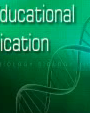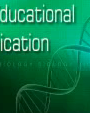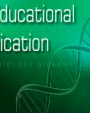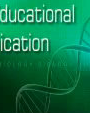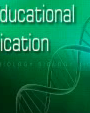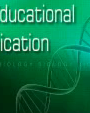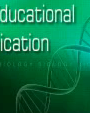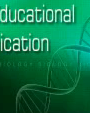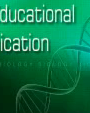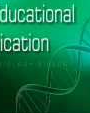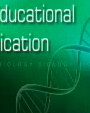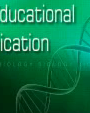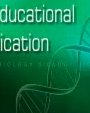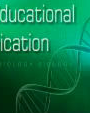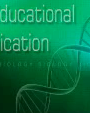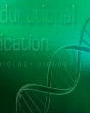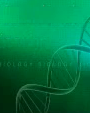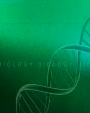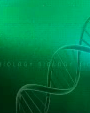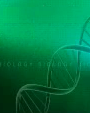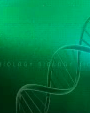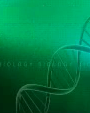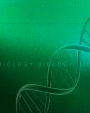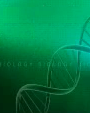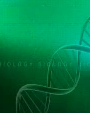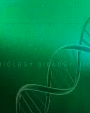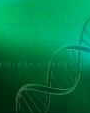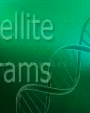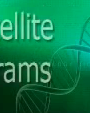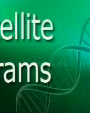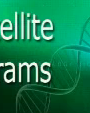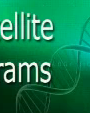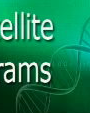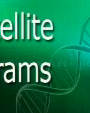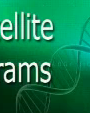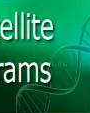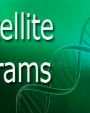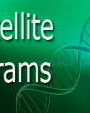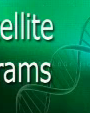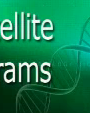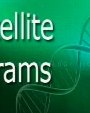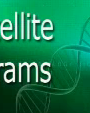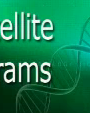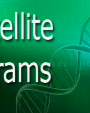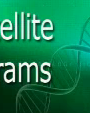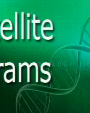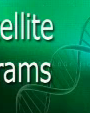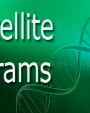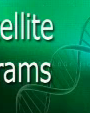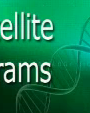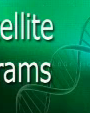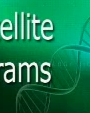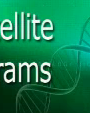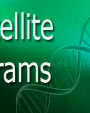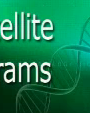Educational Information and Communication Technology presents Educational Satellite Television Programs